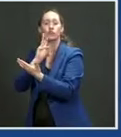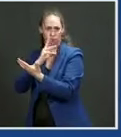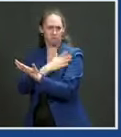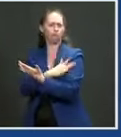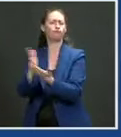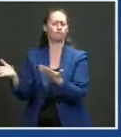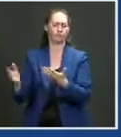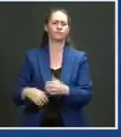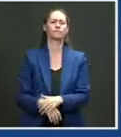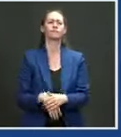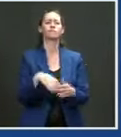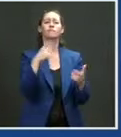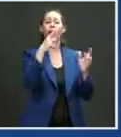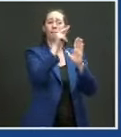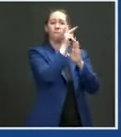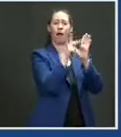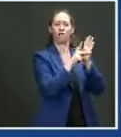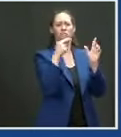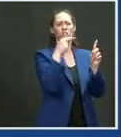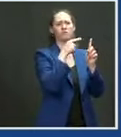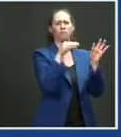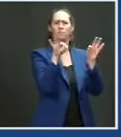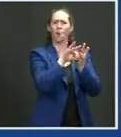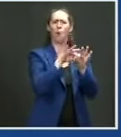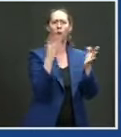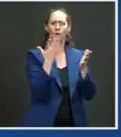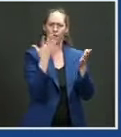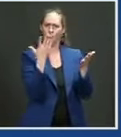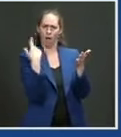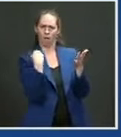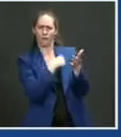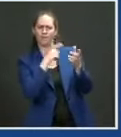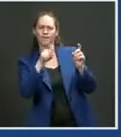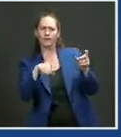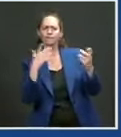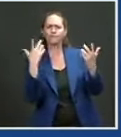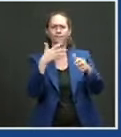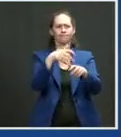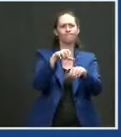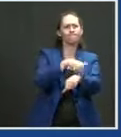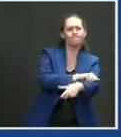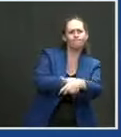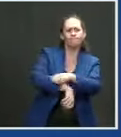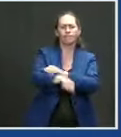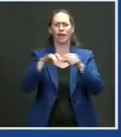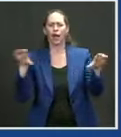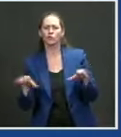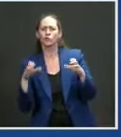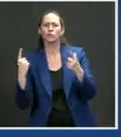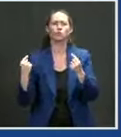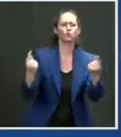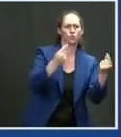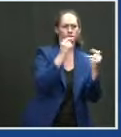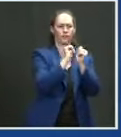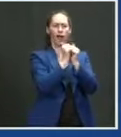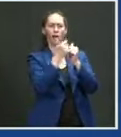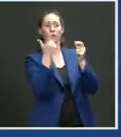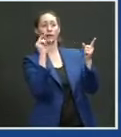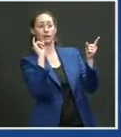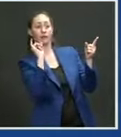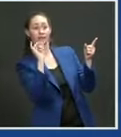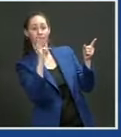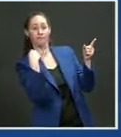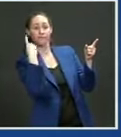It has to be backed up by practice. Responsible countries need to take action against criminals who conduct ransomware